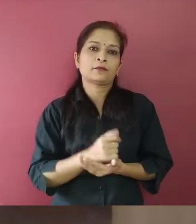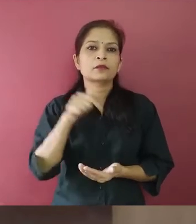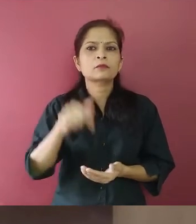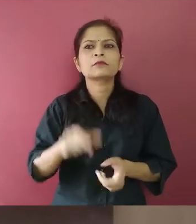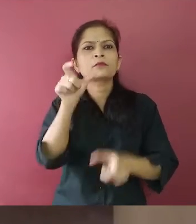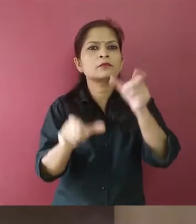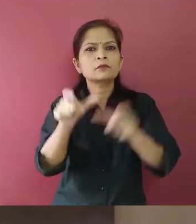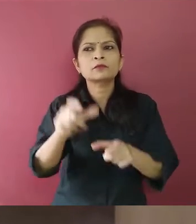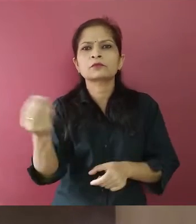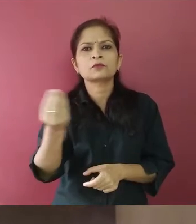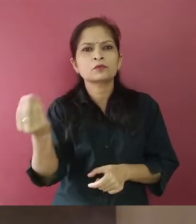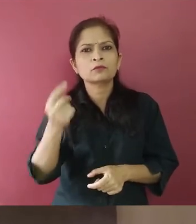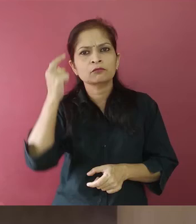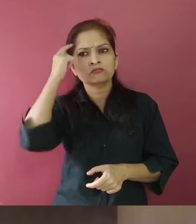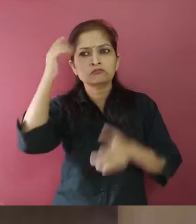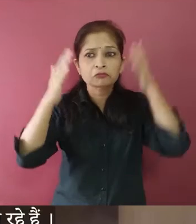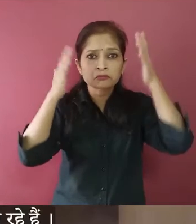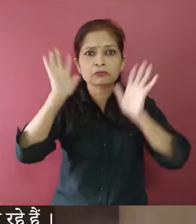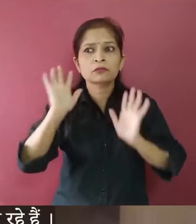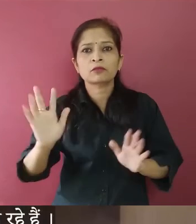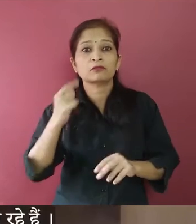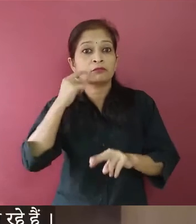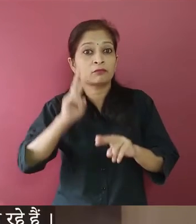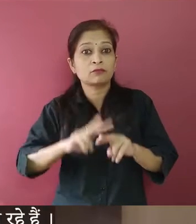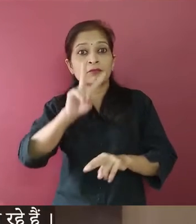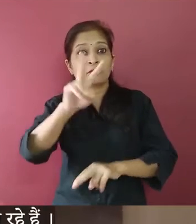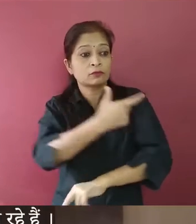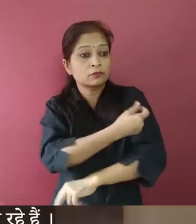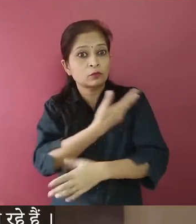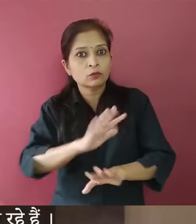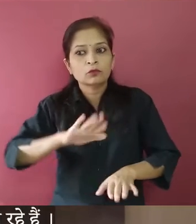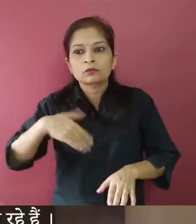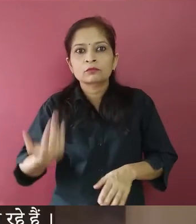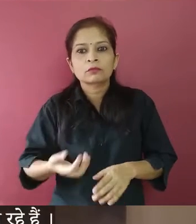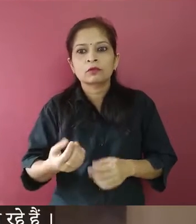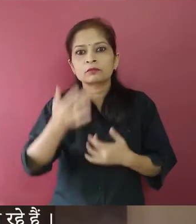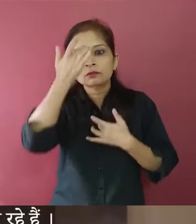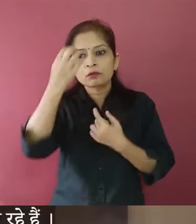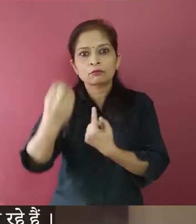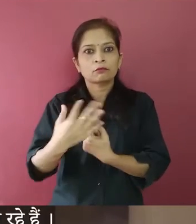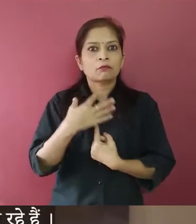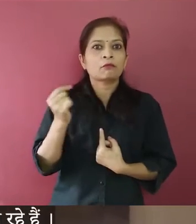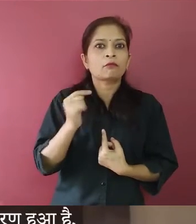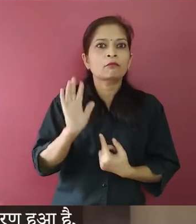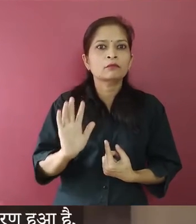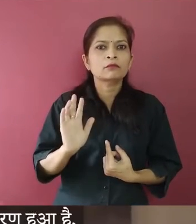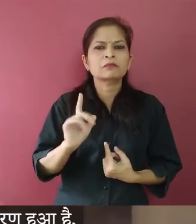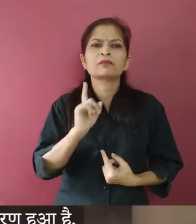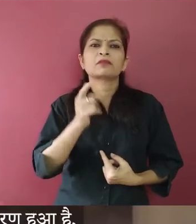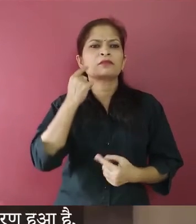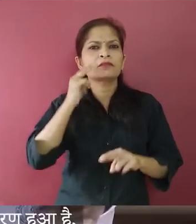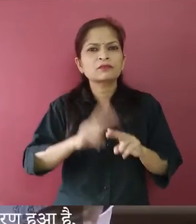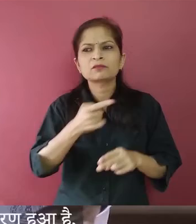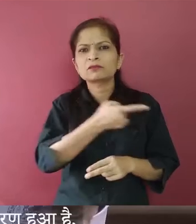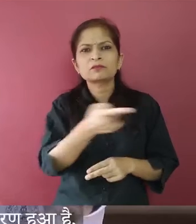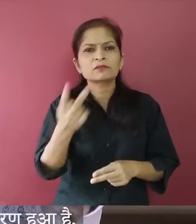vaccination is the only route. There are people who worry that if they take the vaccine they may get severe side effects. I think